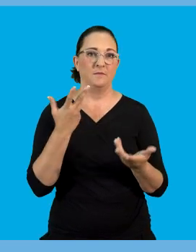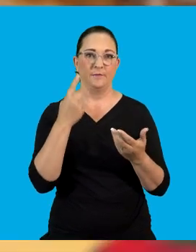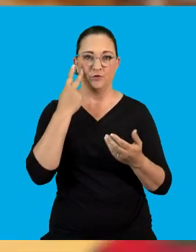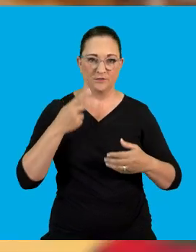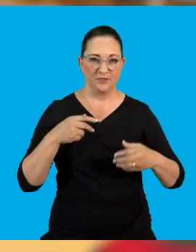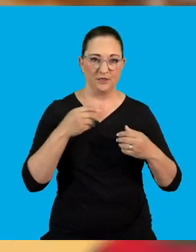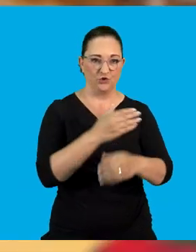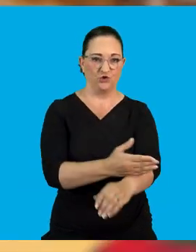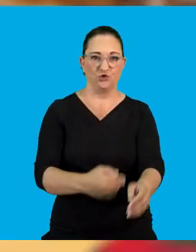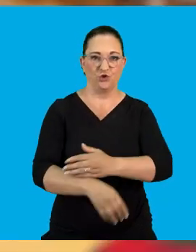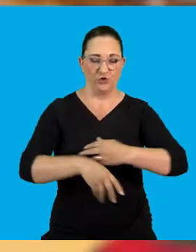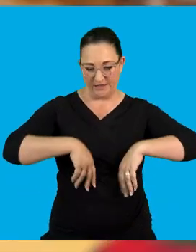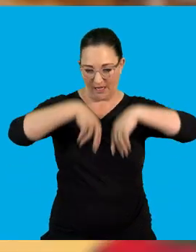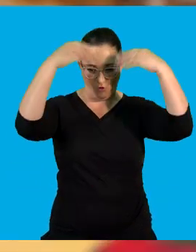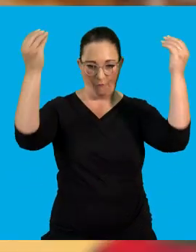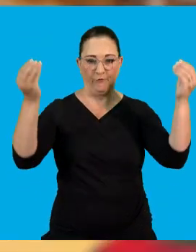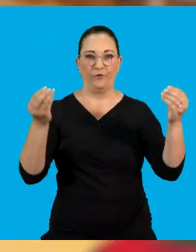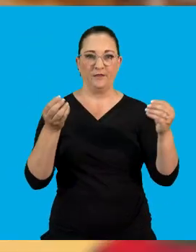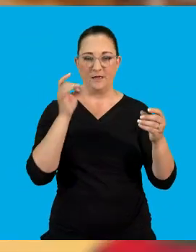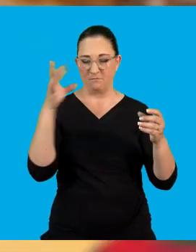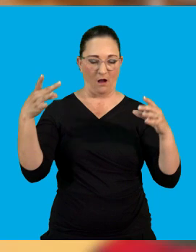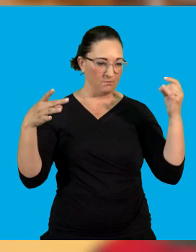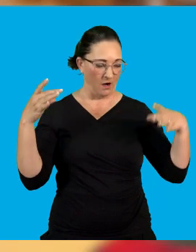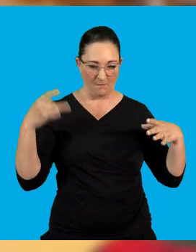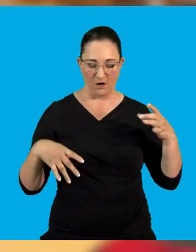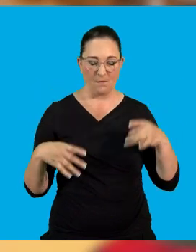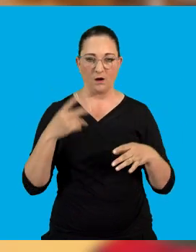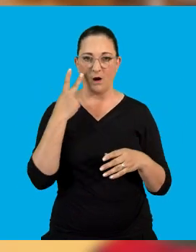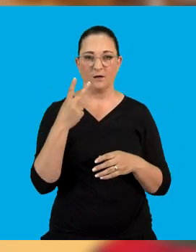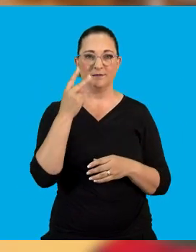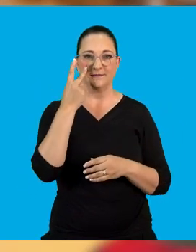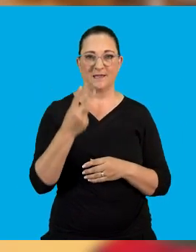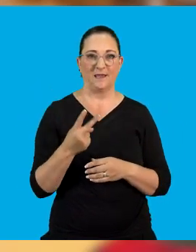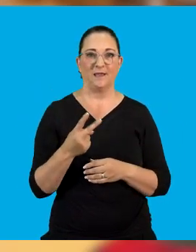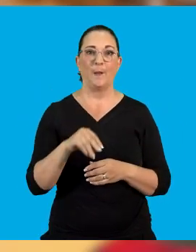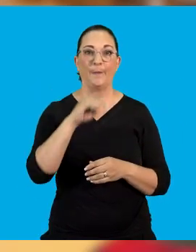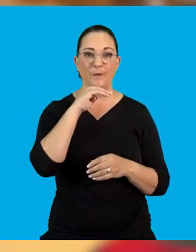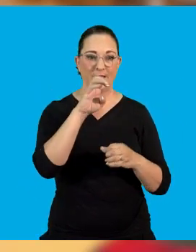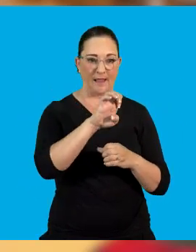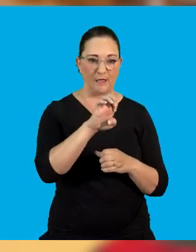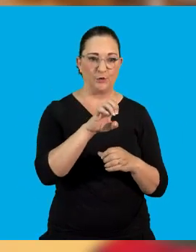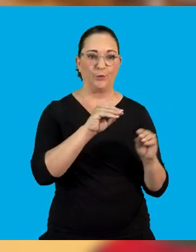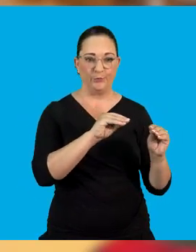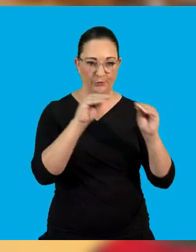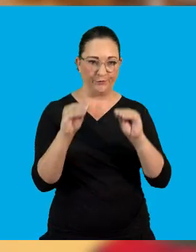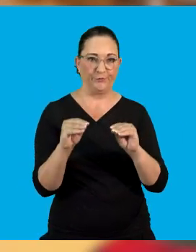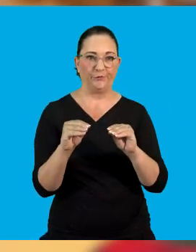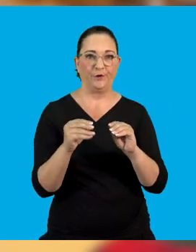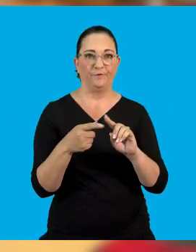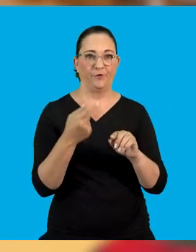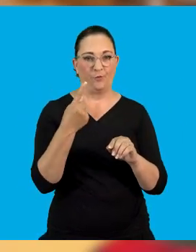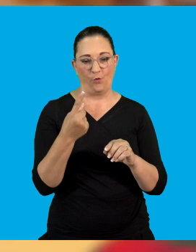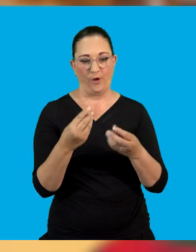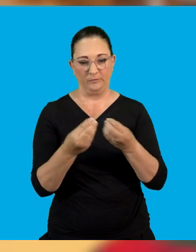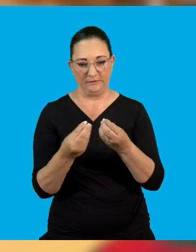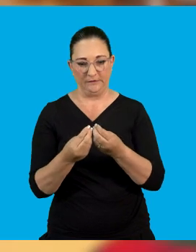that whenever you're taking off your jersey there are those sparks that appear there. Now that's now when your electrons are being transferred from one from